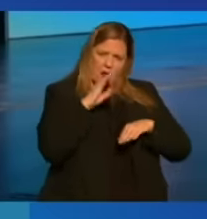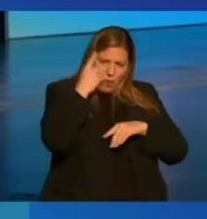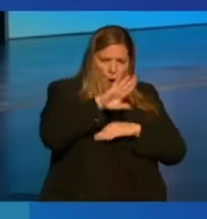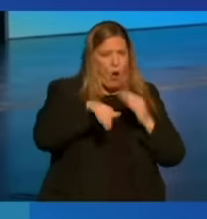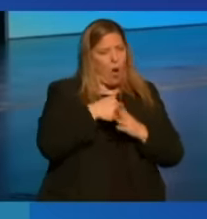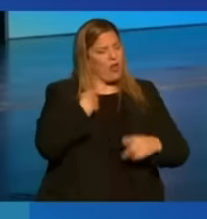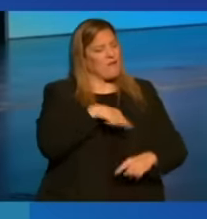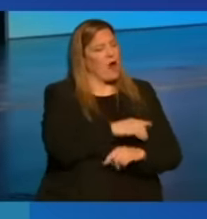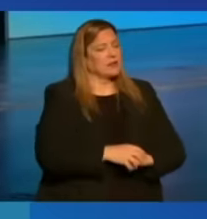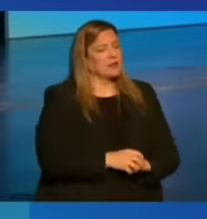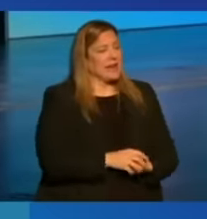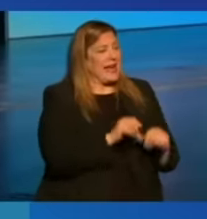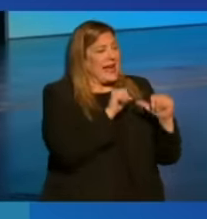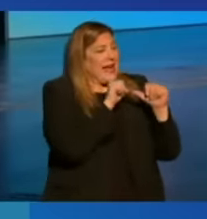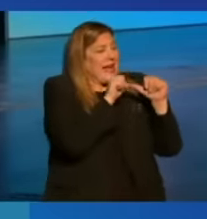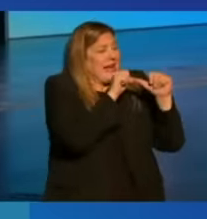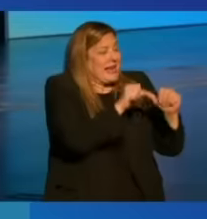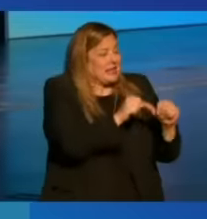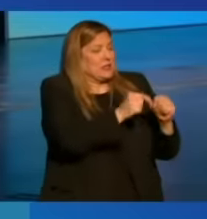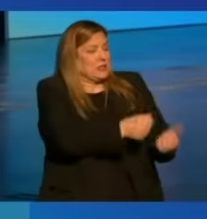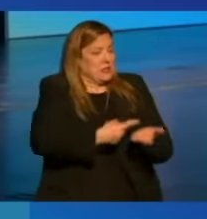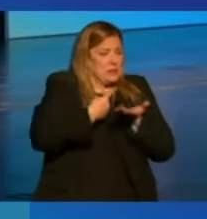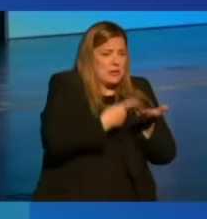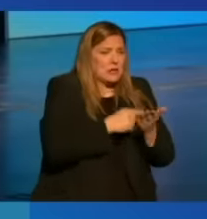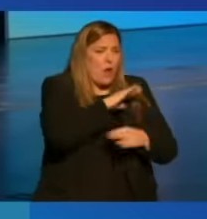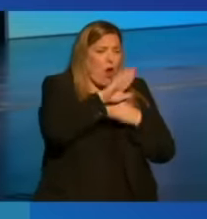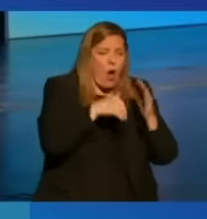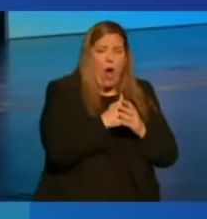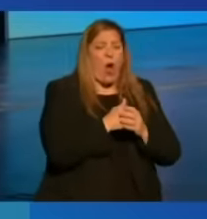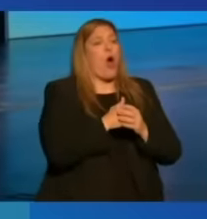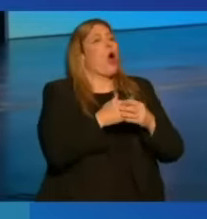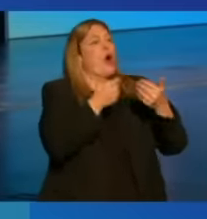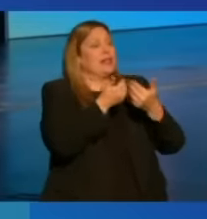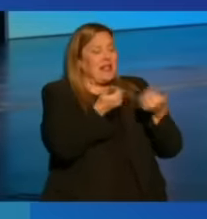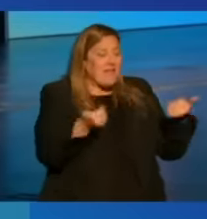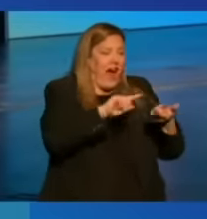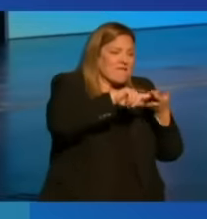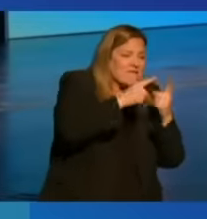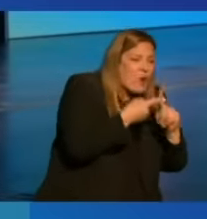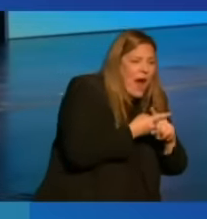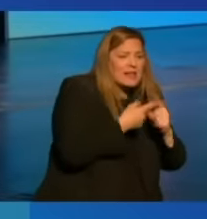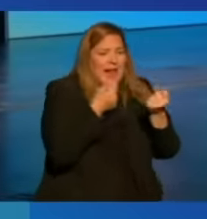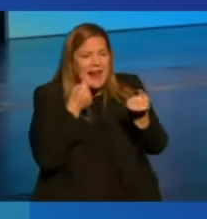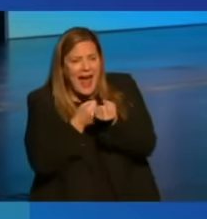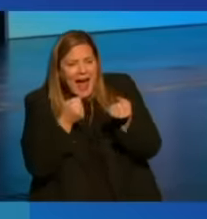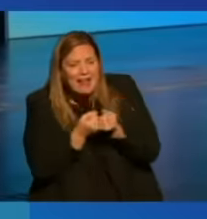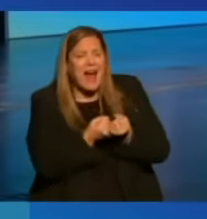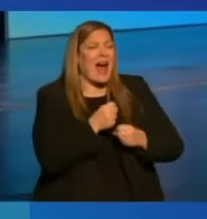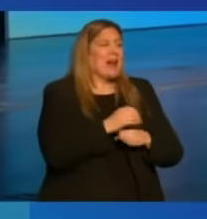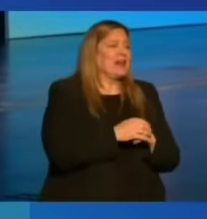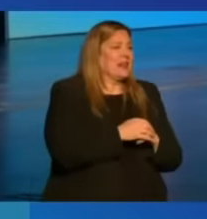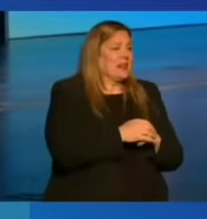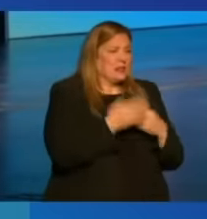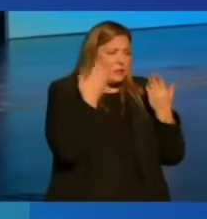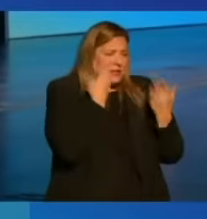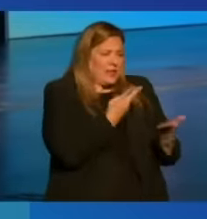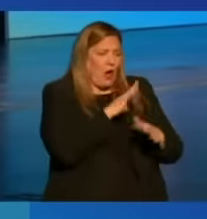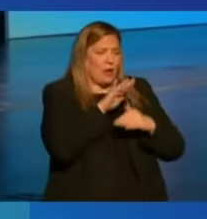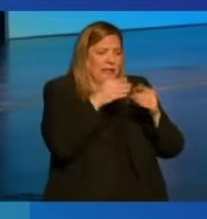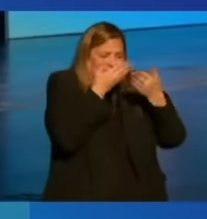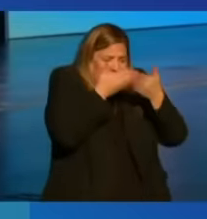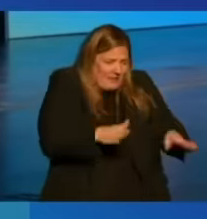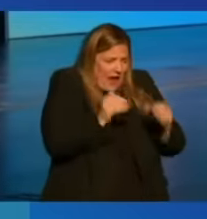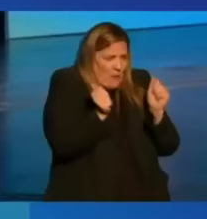And the ensuing debate has roiled college campuses, divided friends and allies, laid bare generational